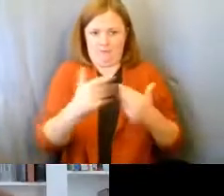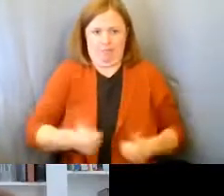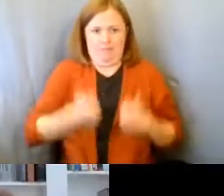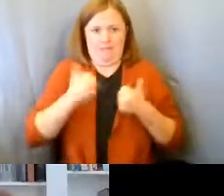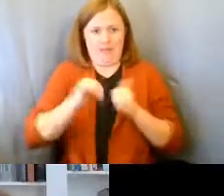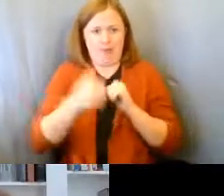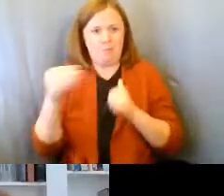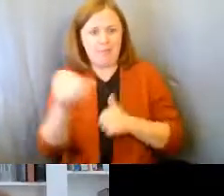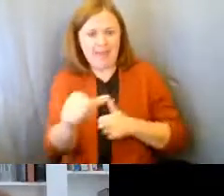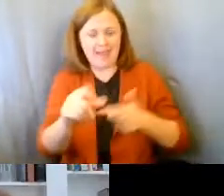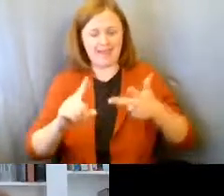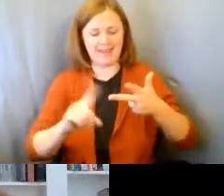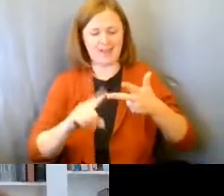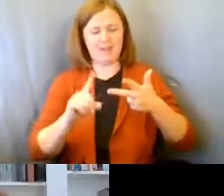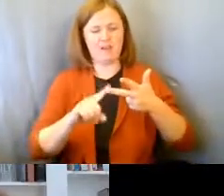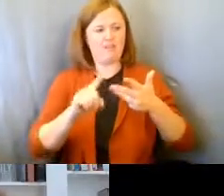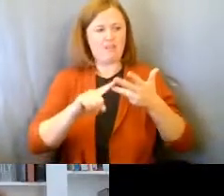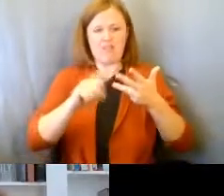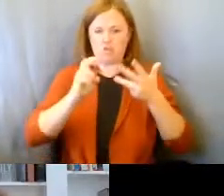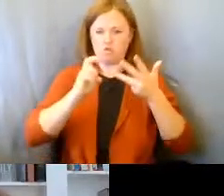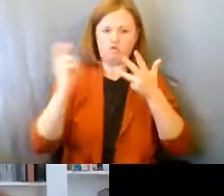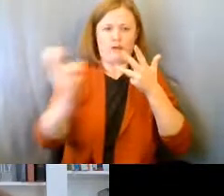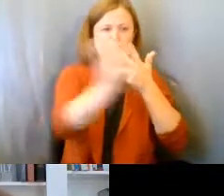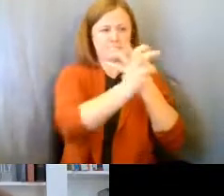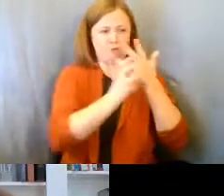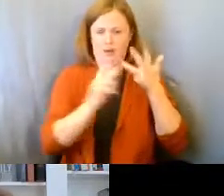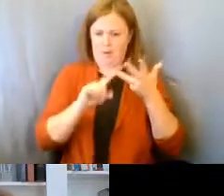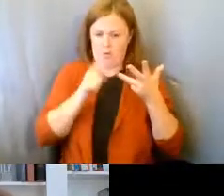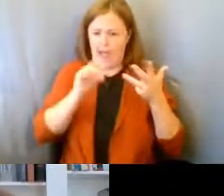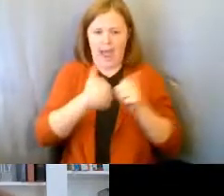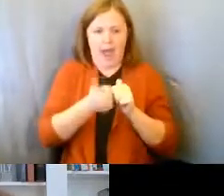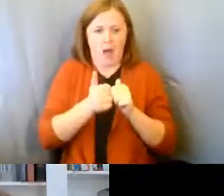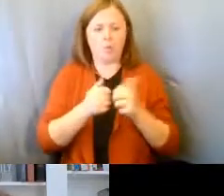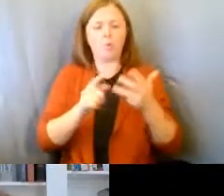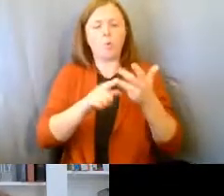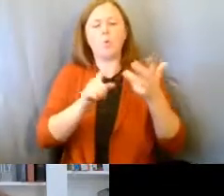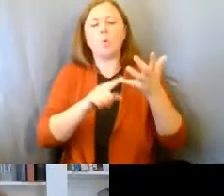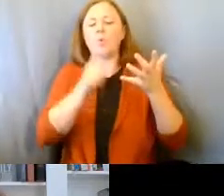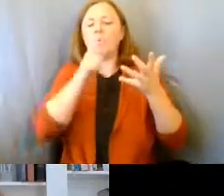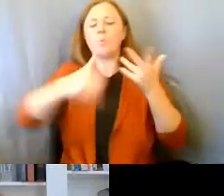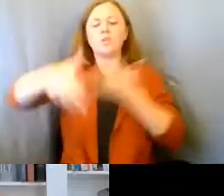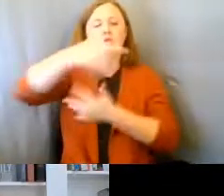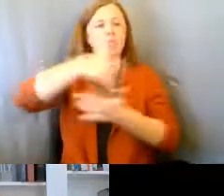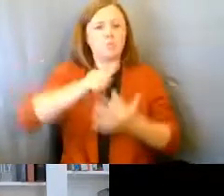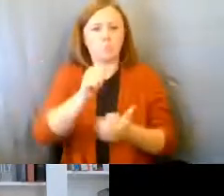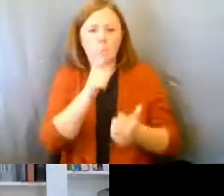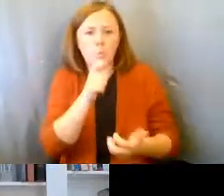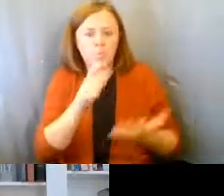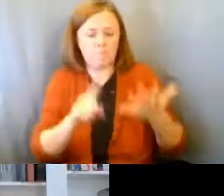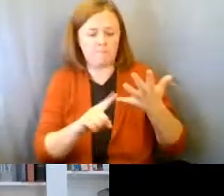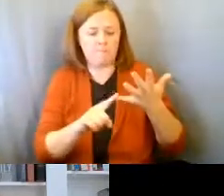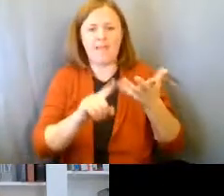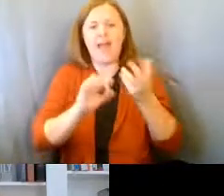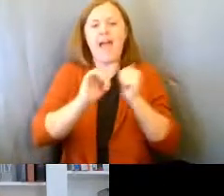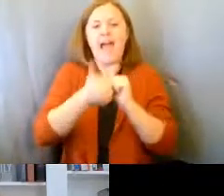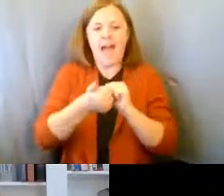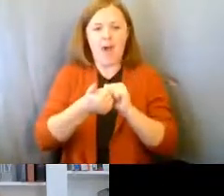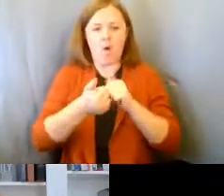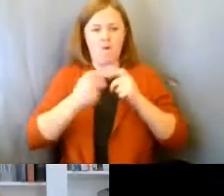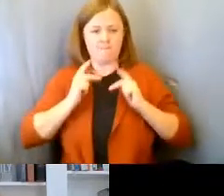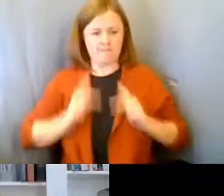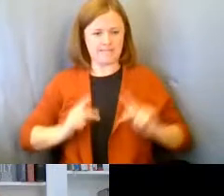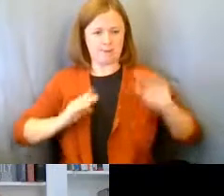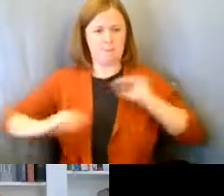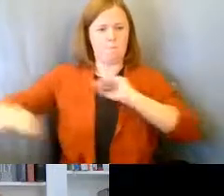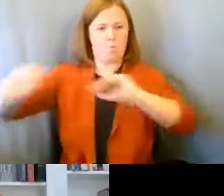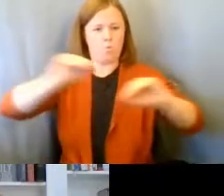How are we going to get around? Who are we going to socialize with? And how are we going to get our physical movement?